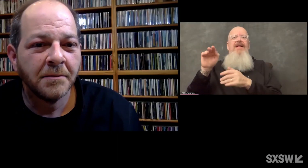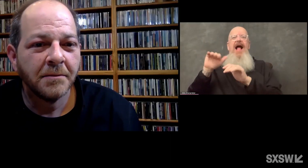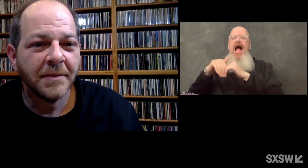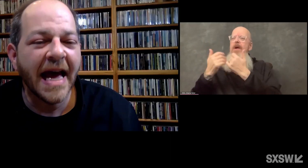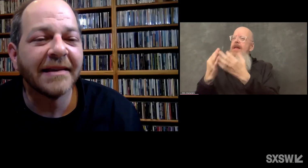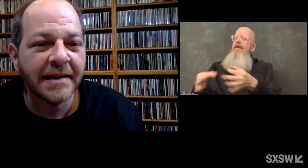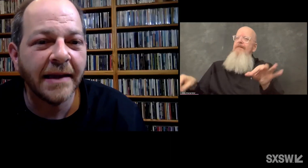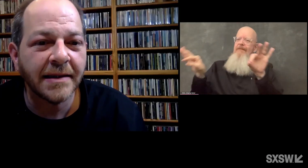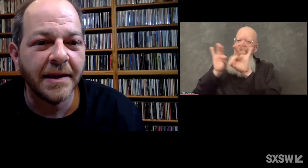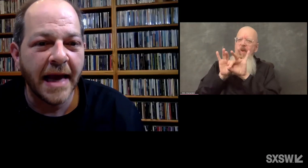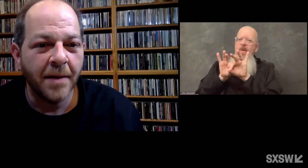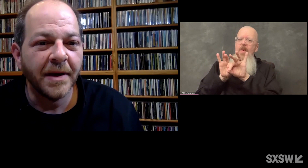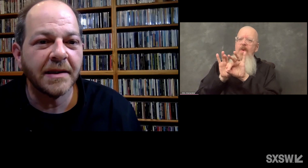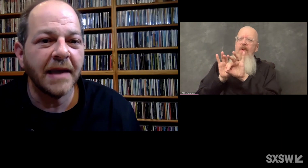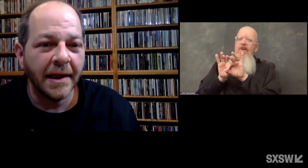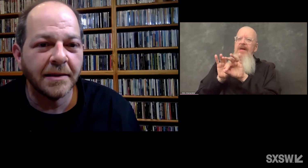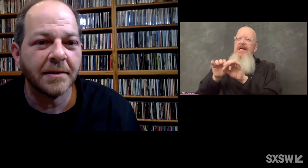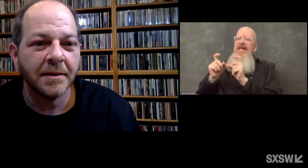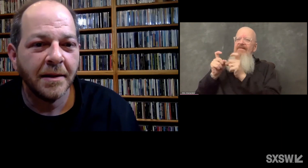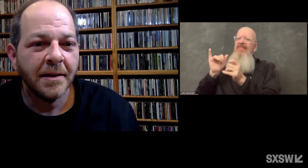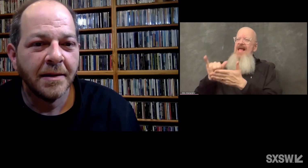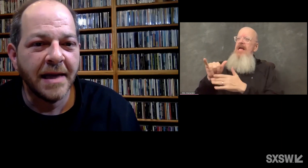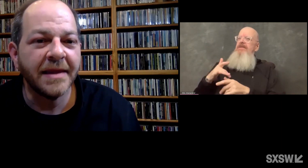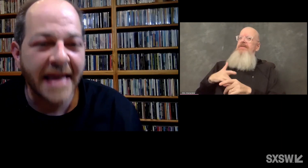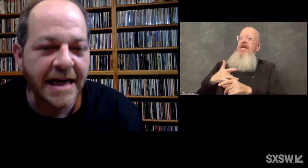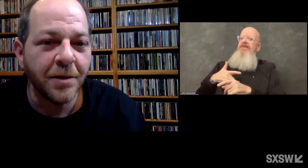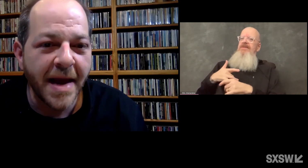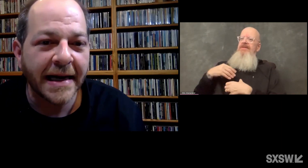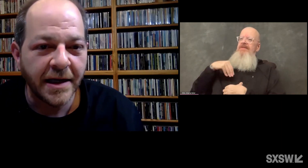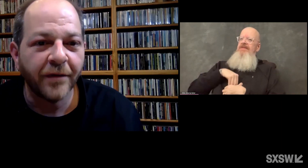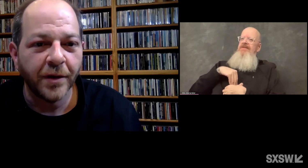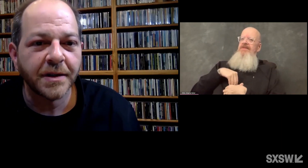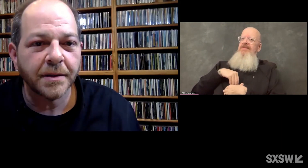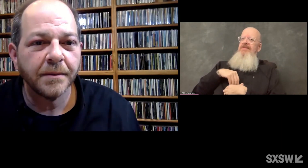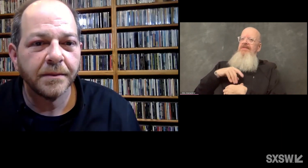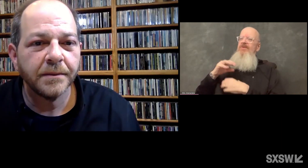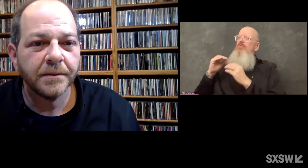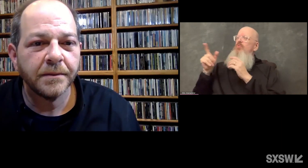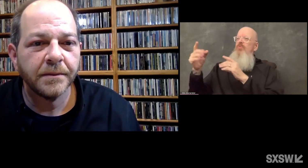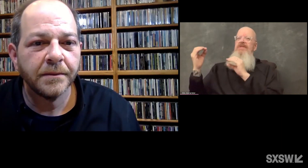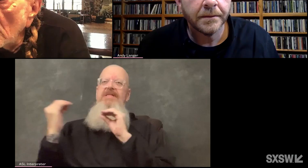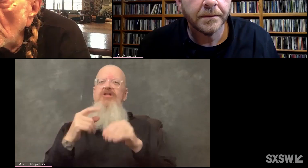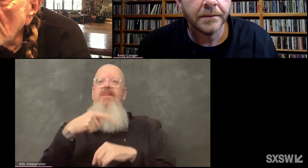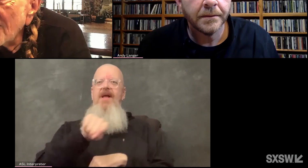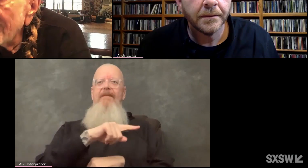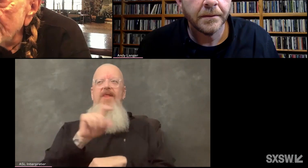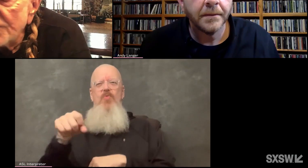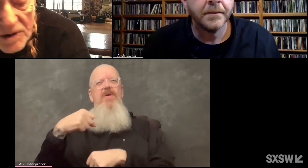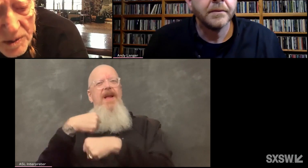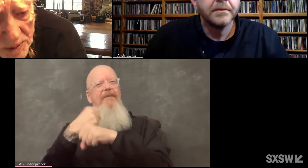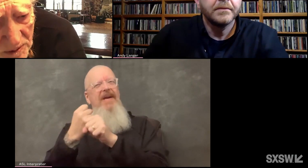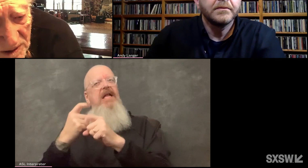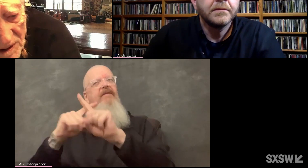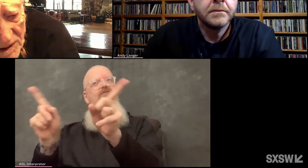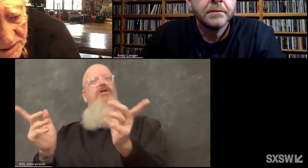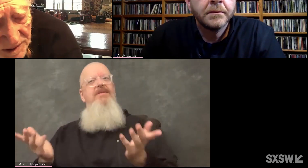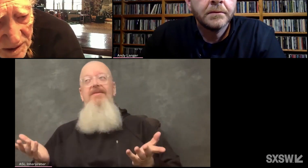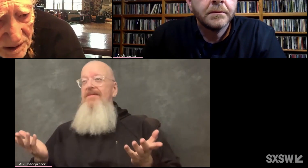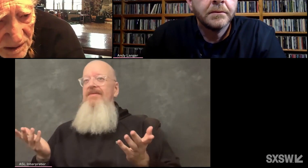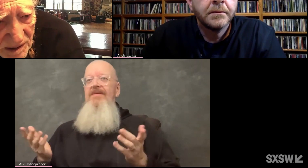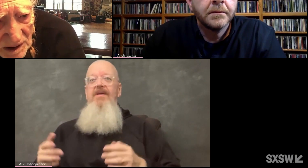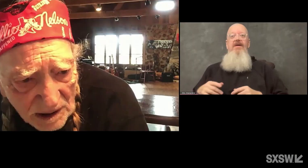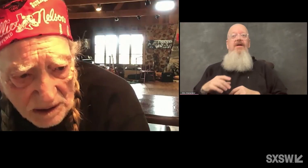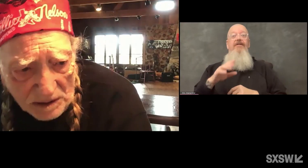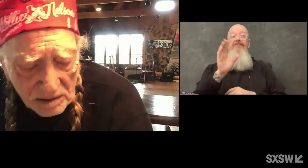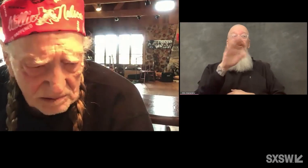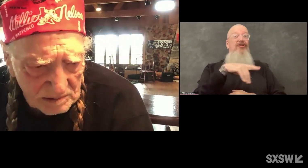that sense in them, a sense that they could make a difference? Well, I think it's very important that